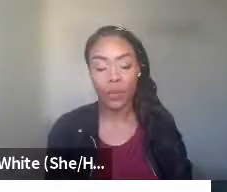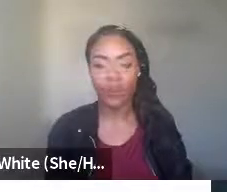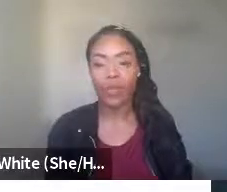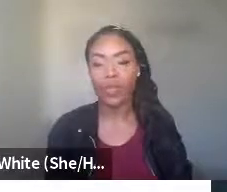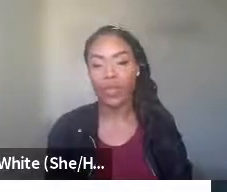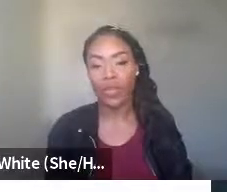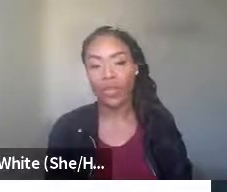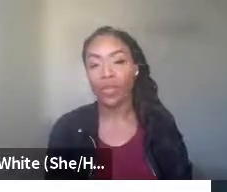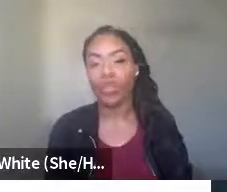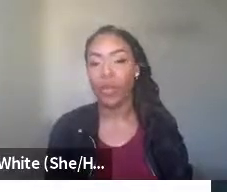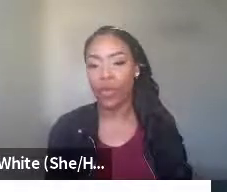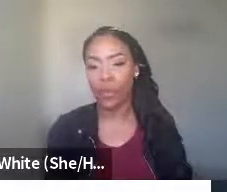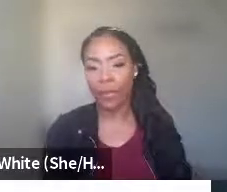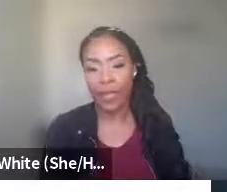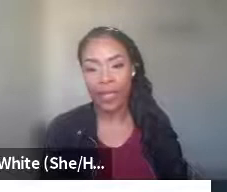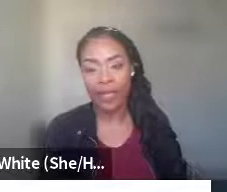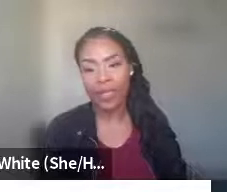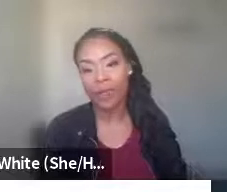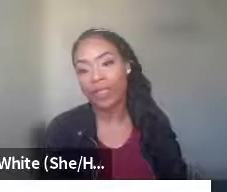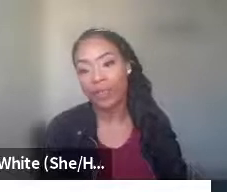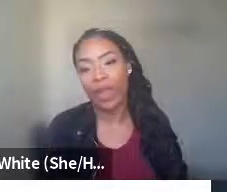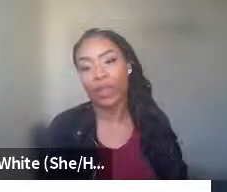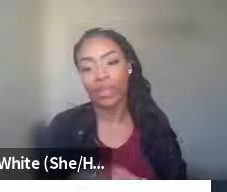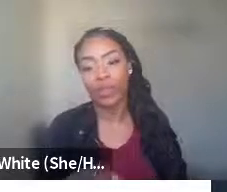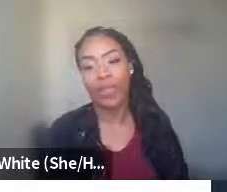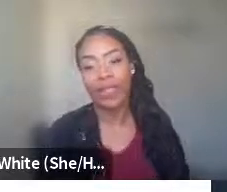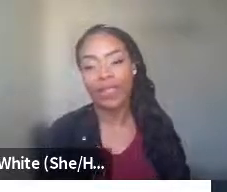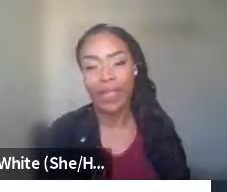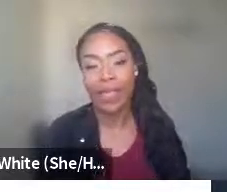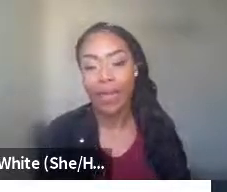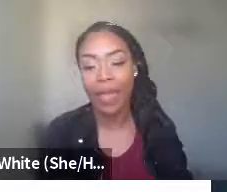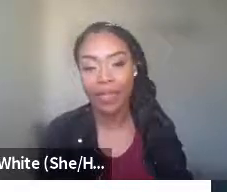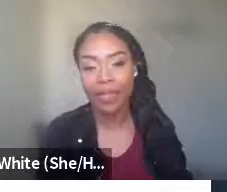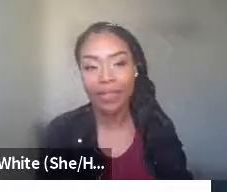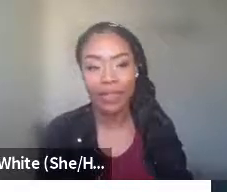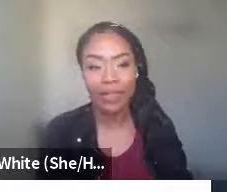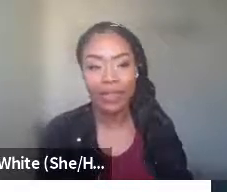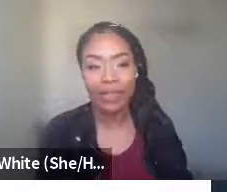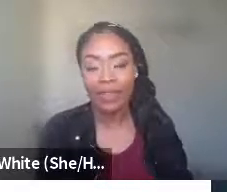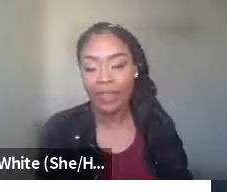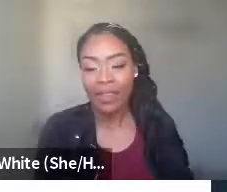to provide you some information on trauma-informed perspectives as a means of managing those biases and that impact.